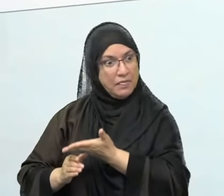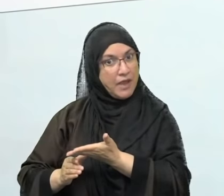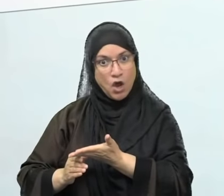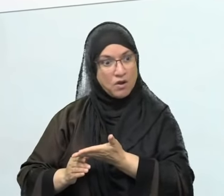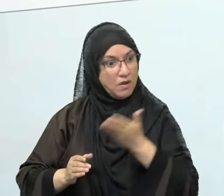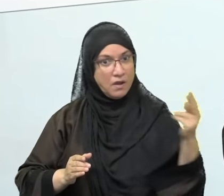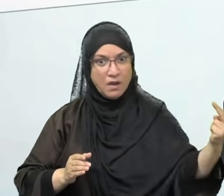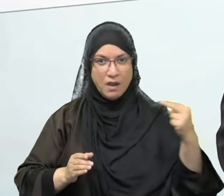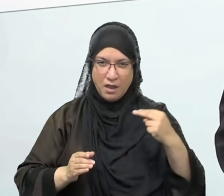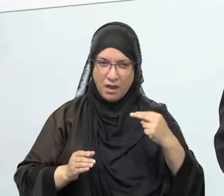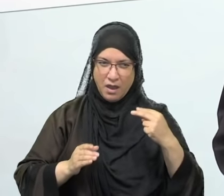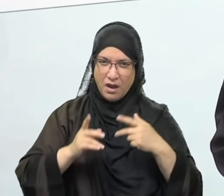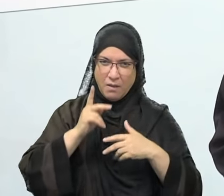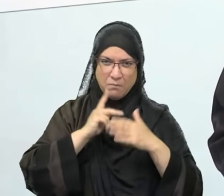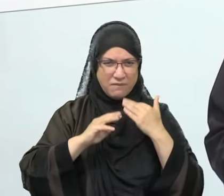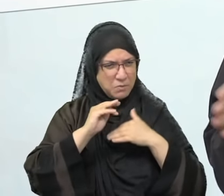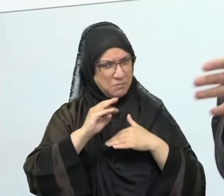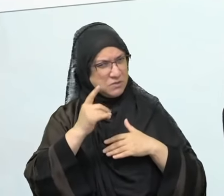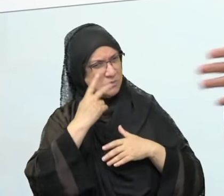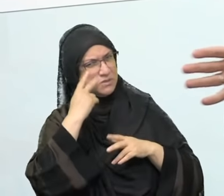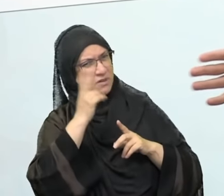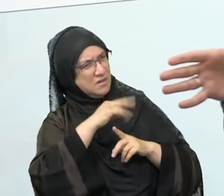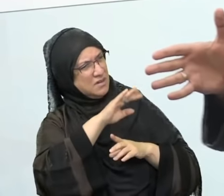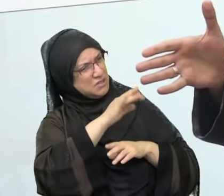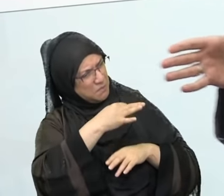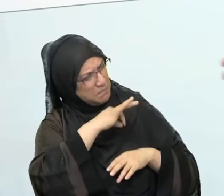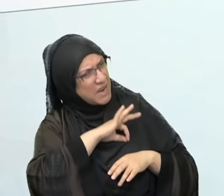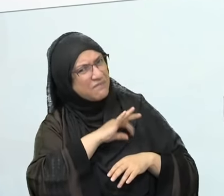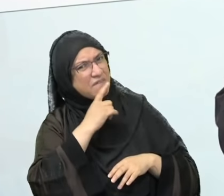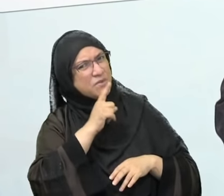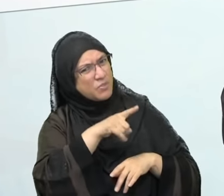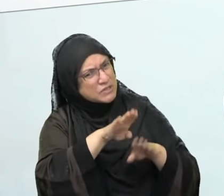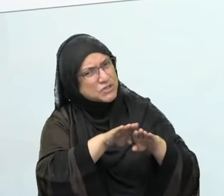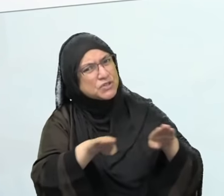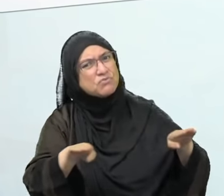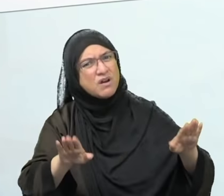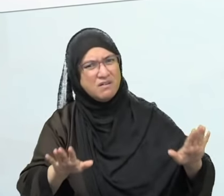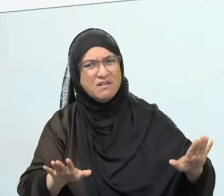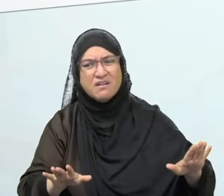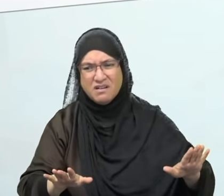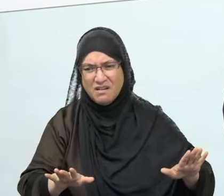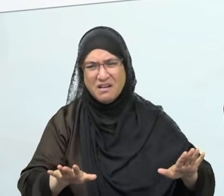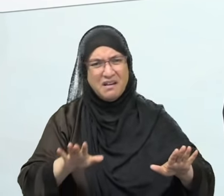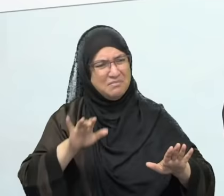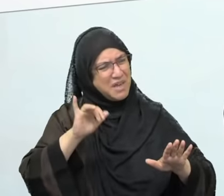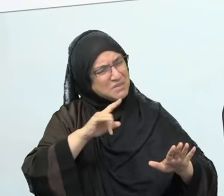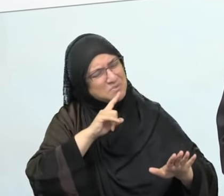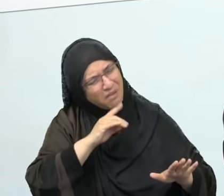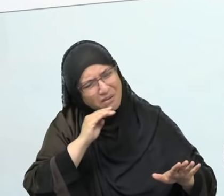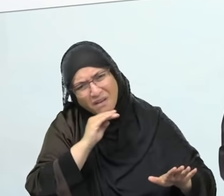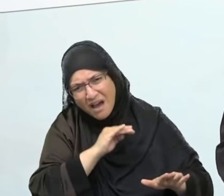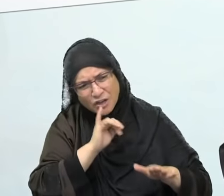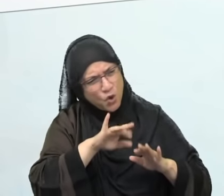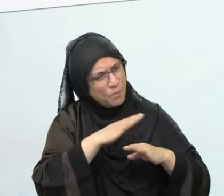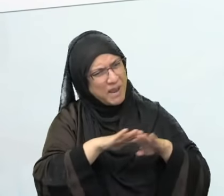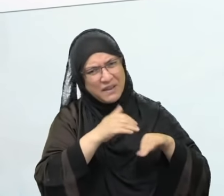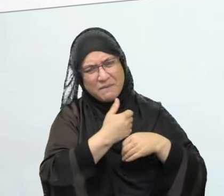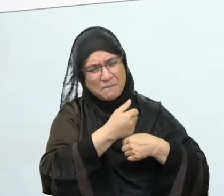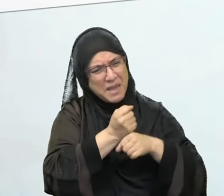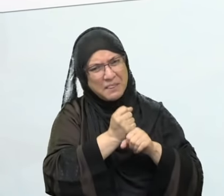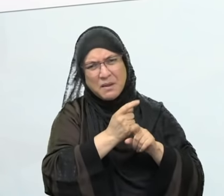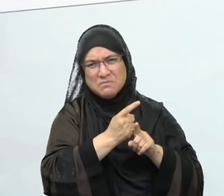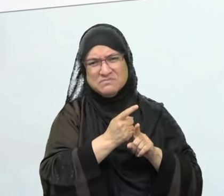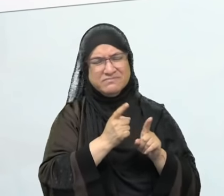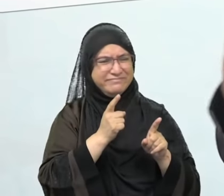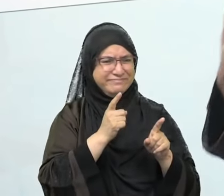may Allah subhanahu wa ta'ala curse the one who took the a'ma'an al-sabeel, who misguided a blind person from the path. You know, kids used to play around at